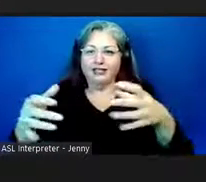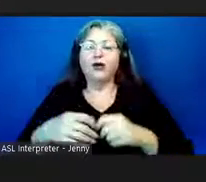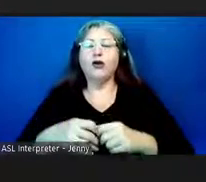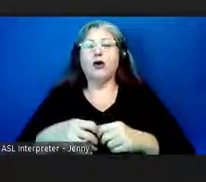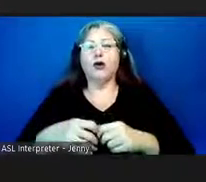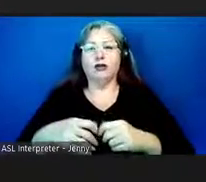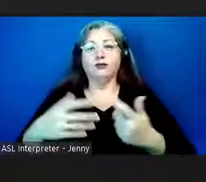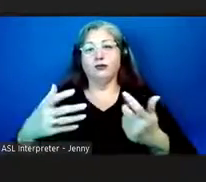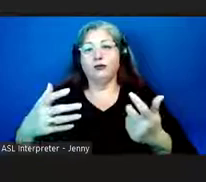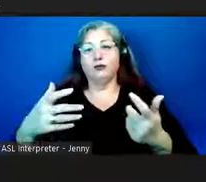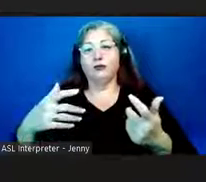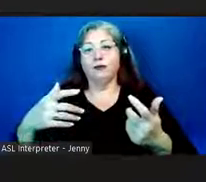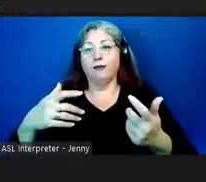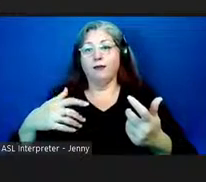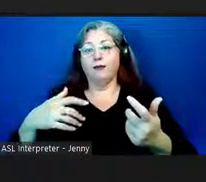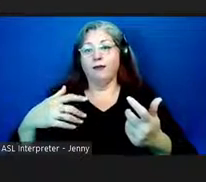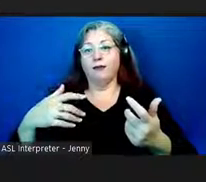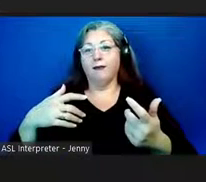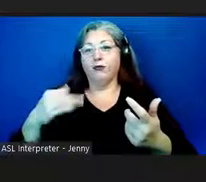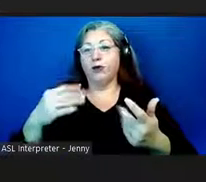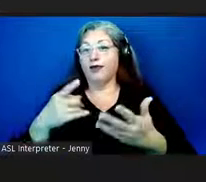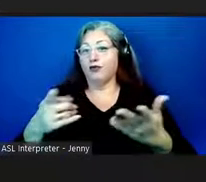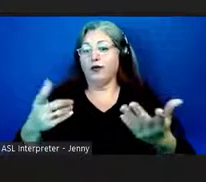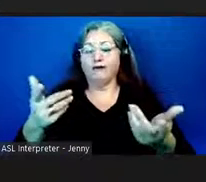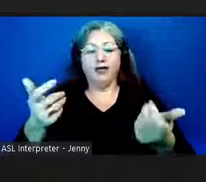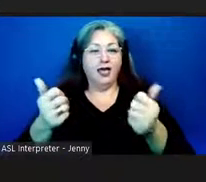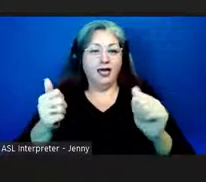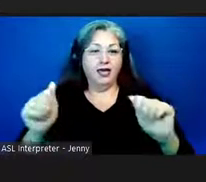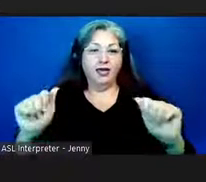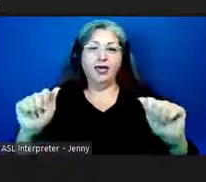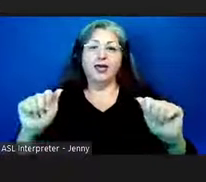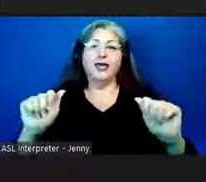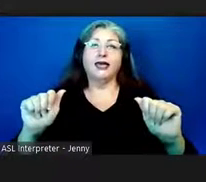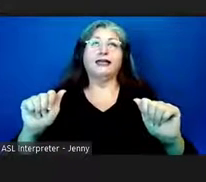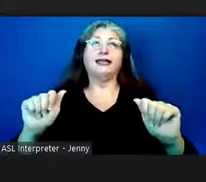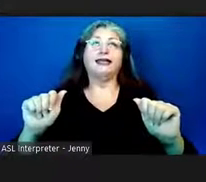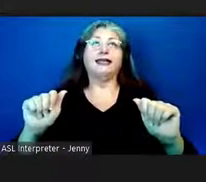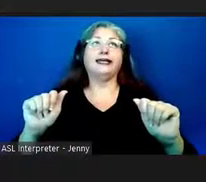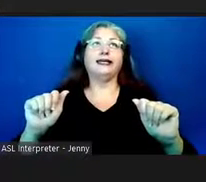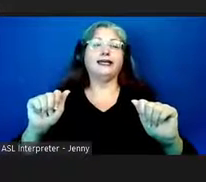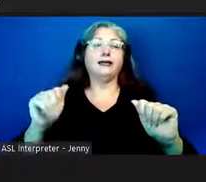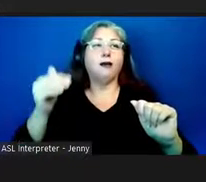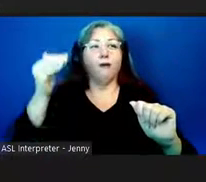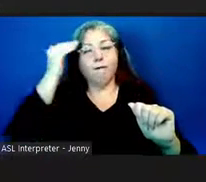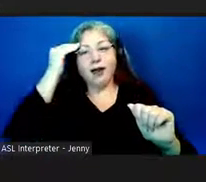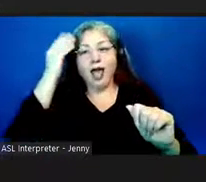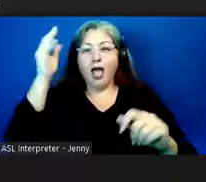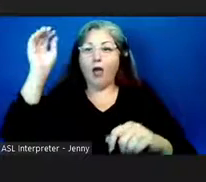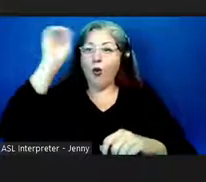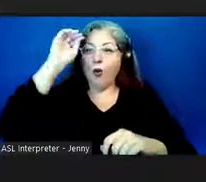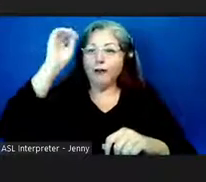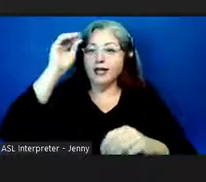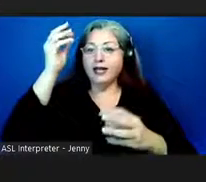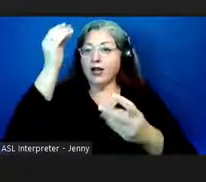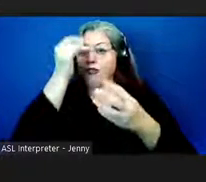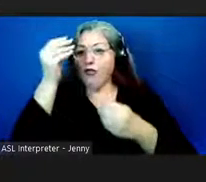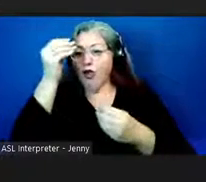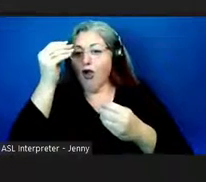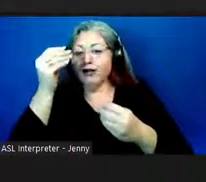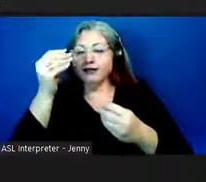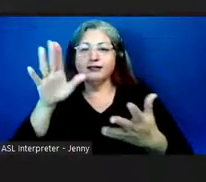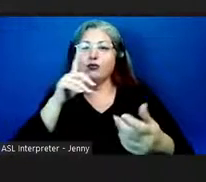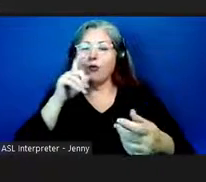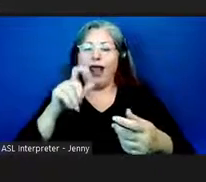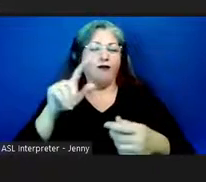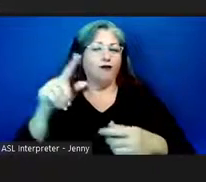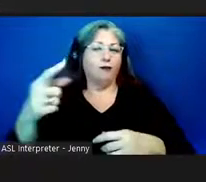saying here is if any of you have any kind of uh manao meaning opinion or thought or it doesn't have to be a